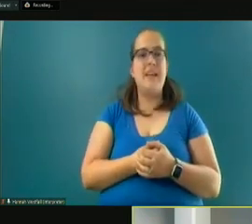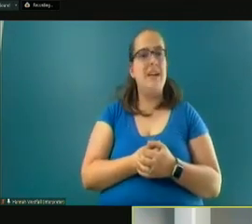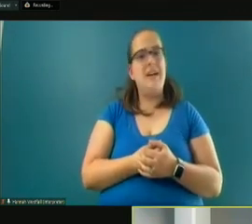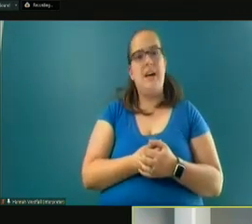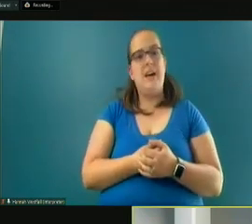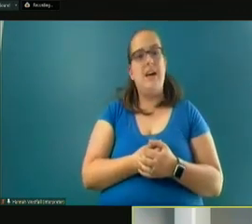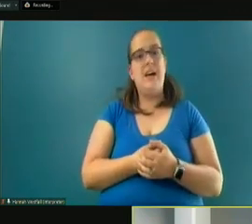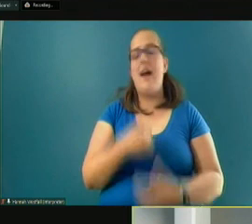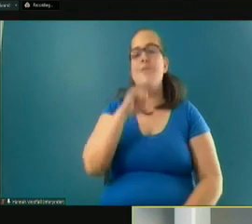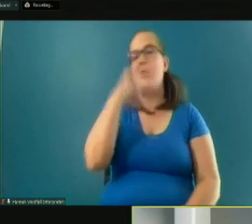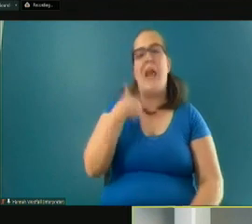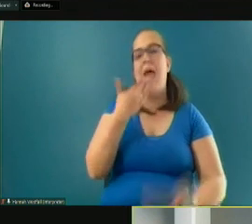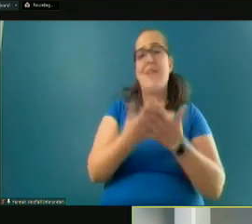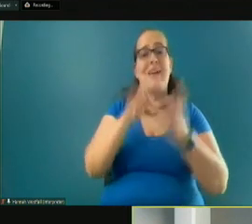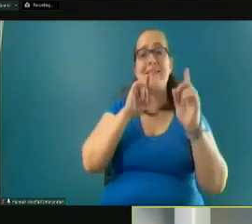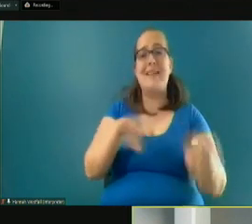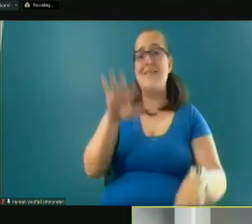I don't have a good answer to that question.